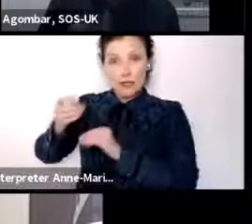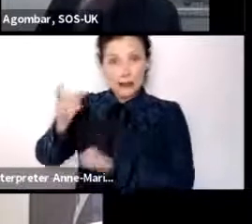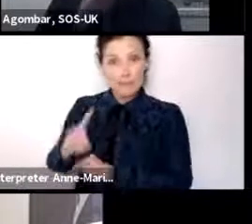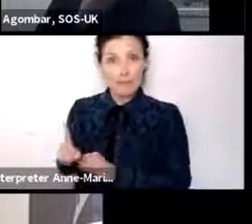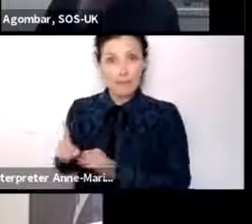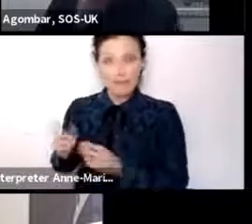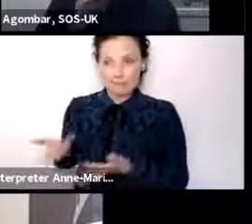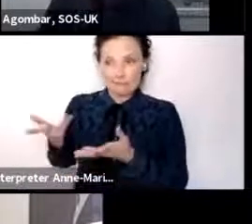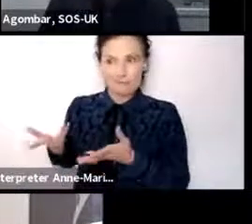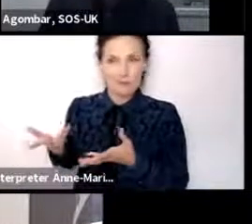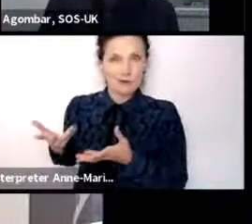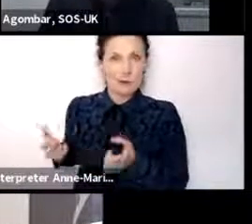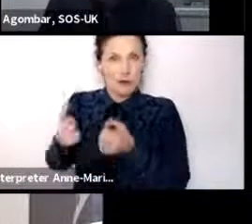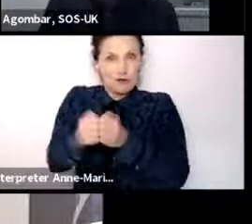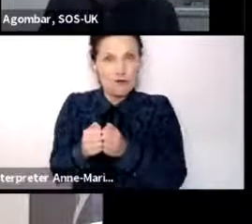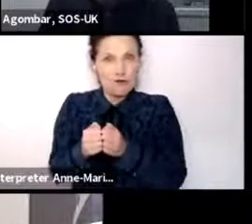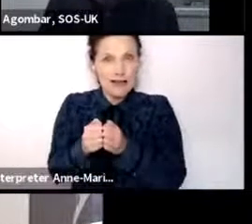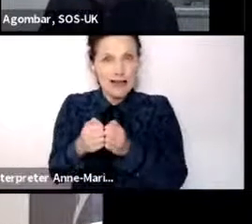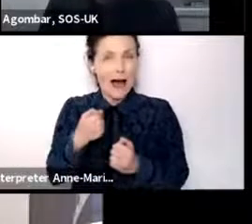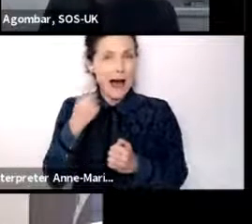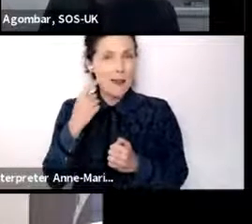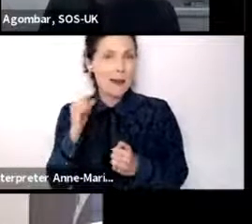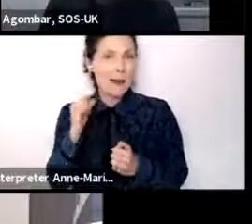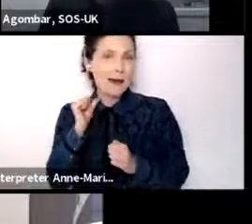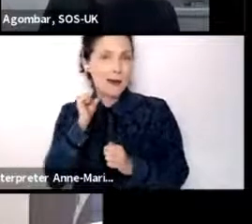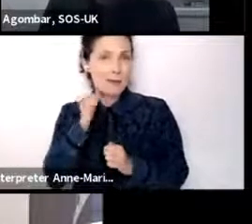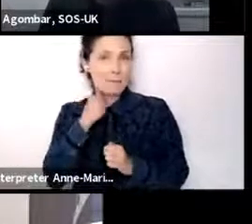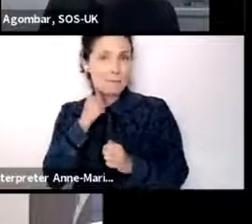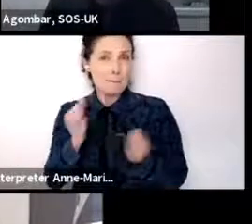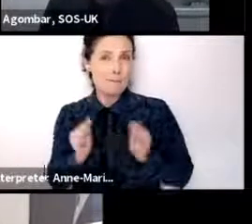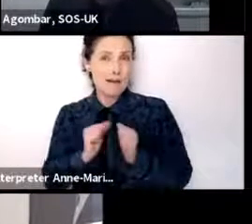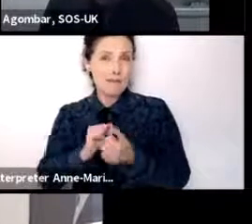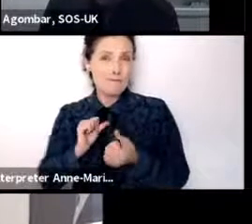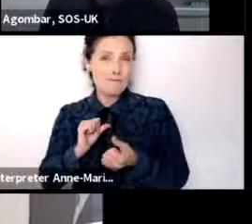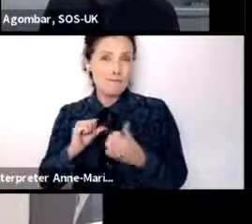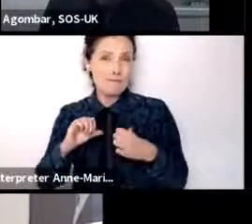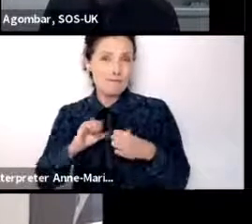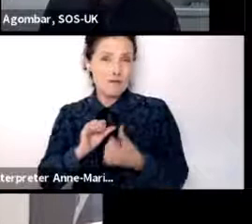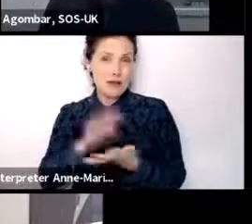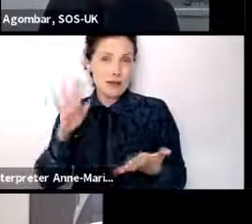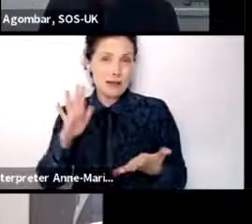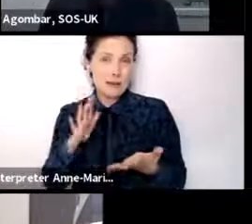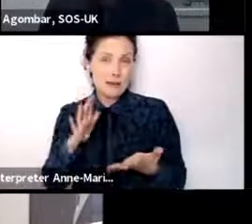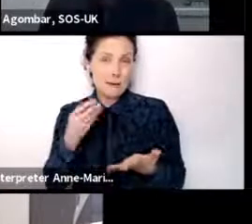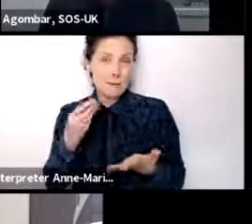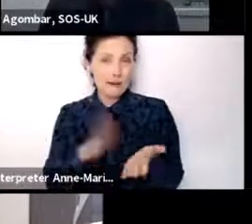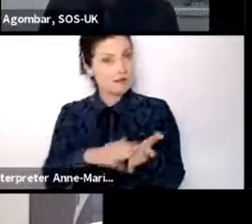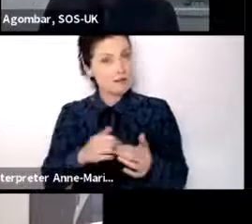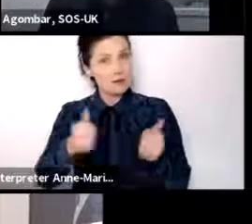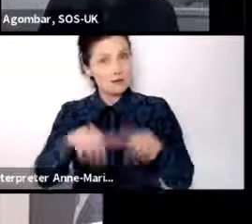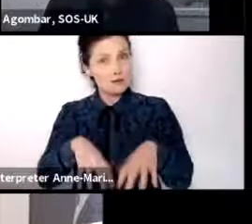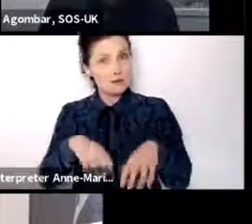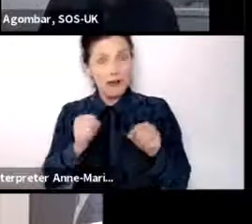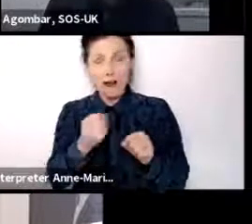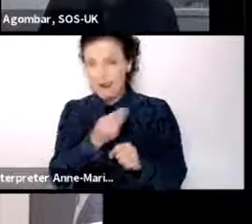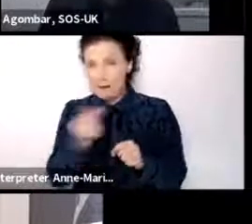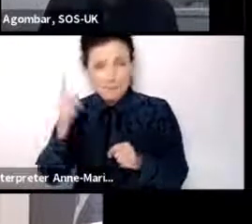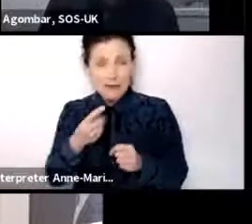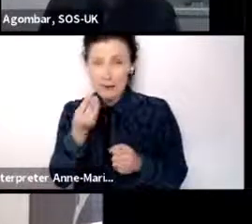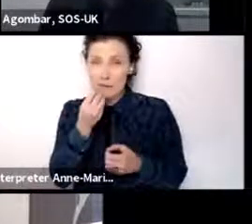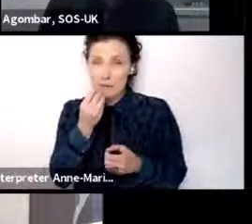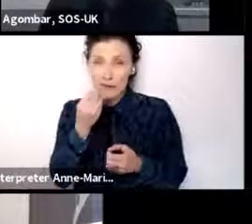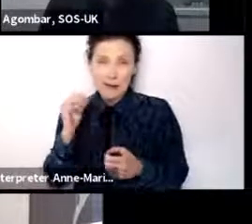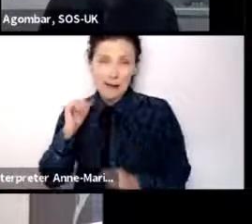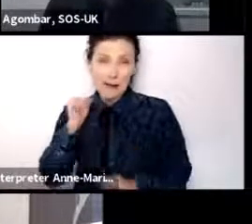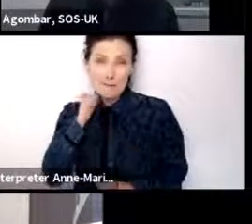not sure, I think meat free Monday would be a start. think there's lots of people who don't have any meat free days in the week. But